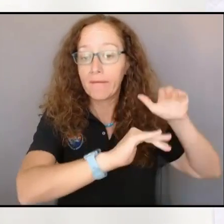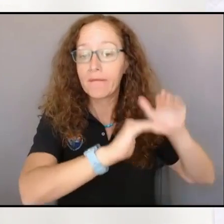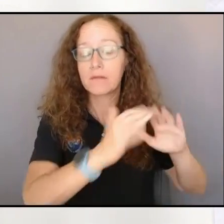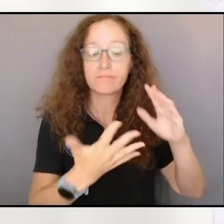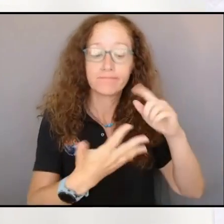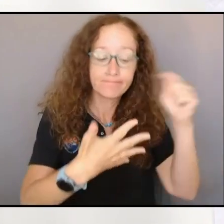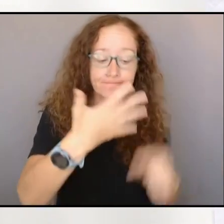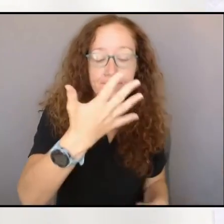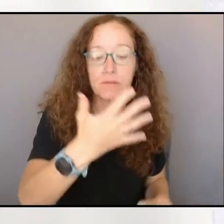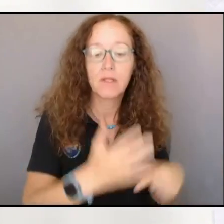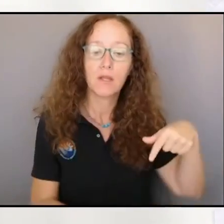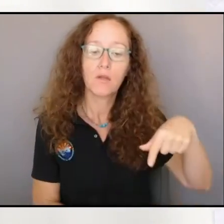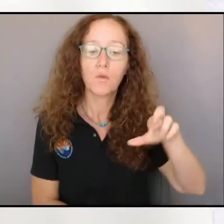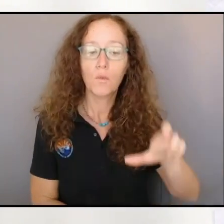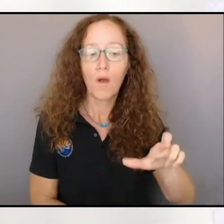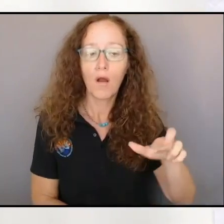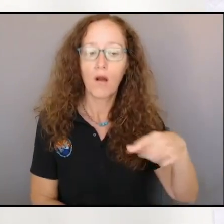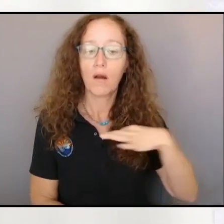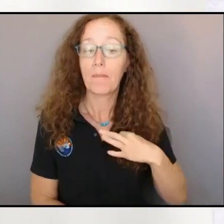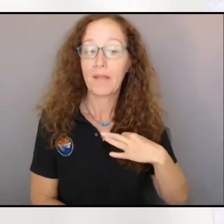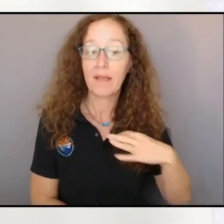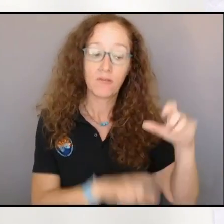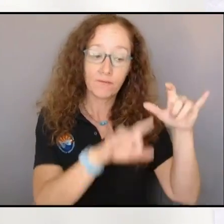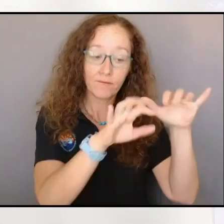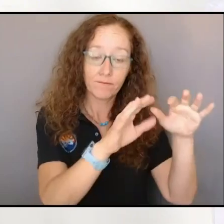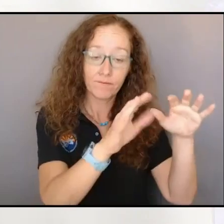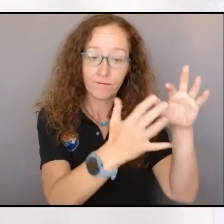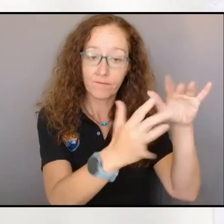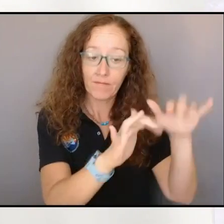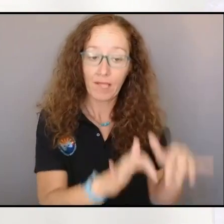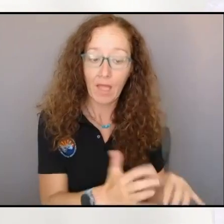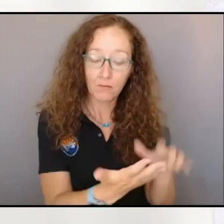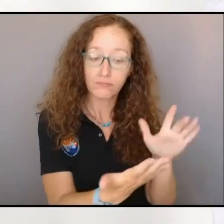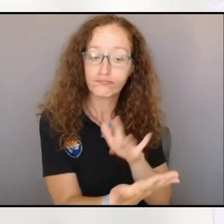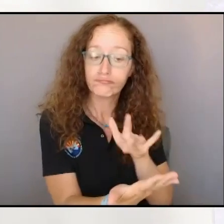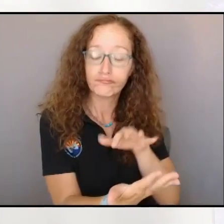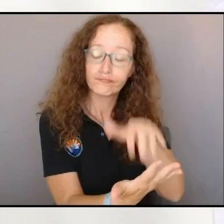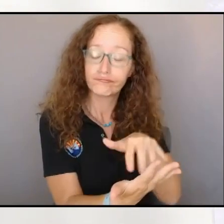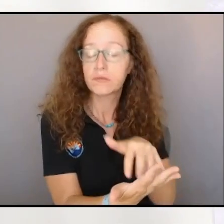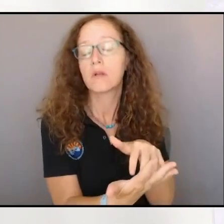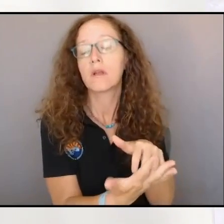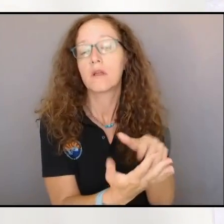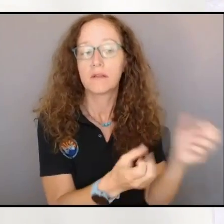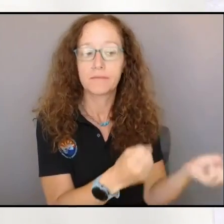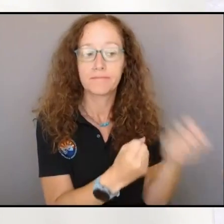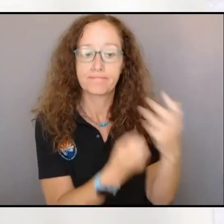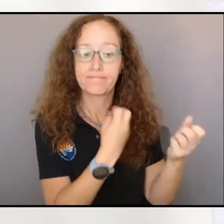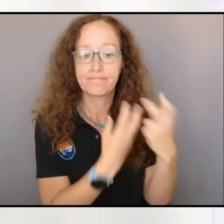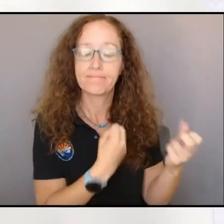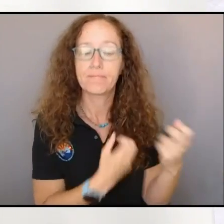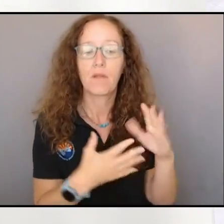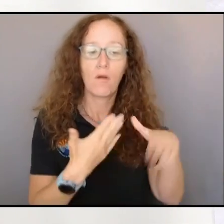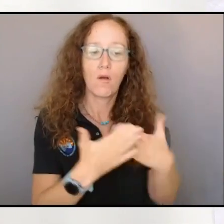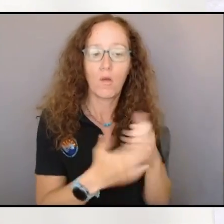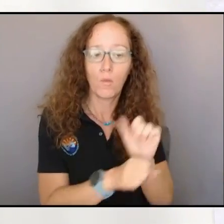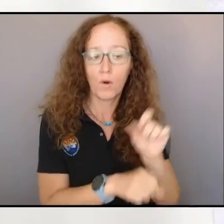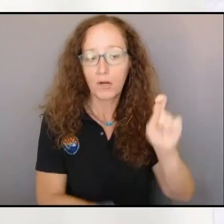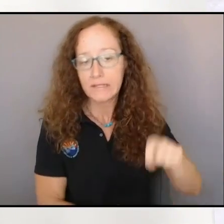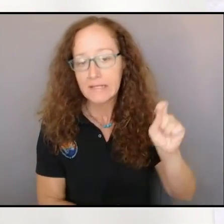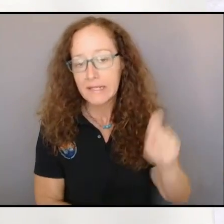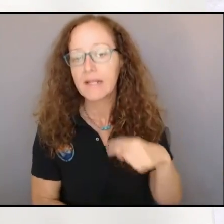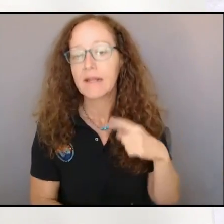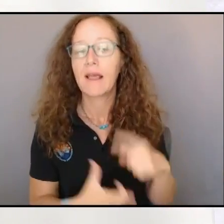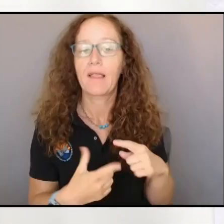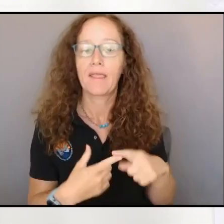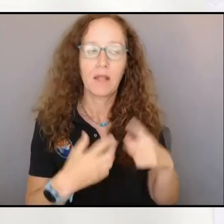work, suppression repair work that's needed. Coming through that data, I feel like we got a good plan of operations. We'll start sending a division